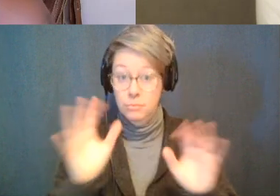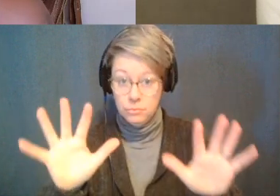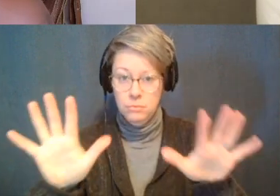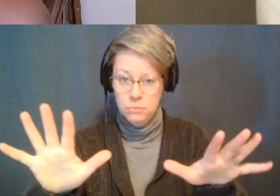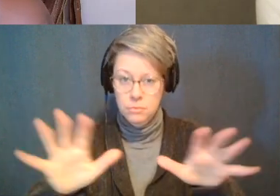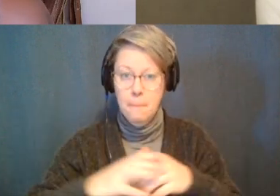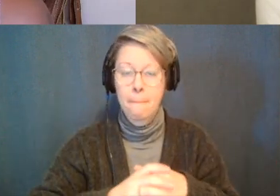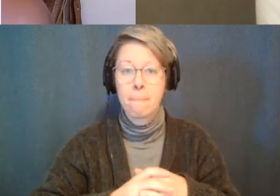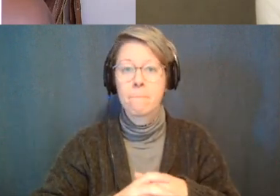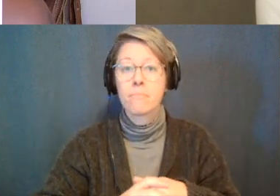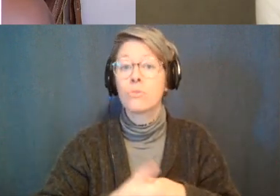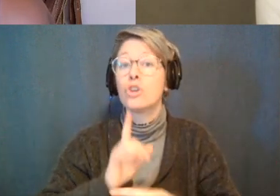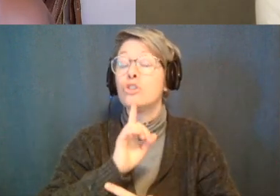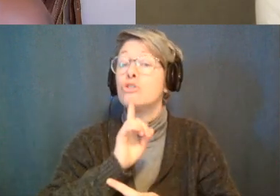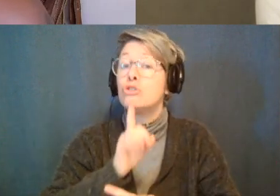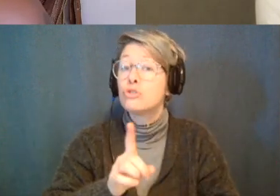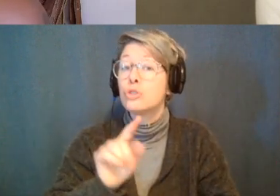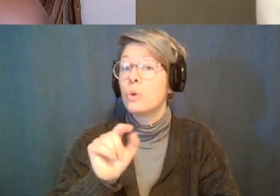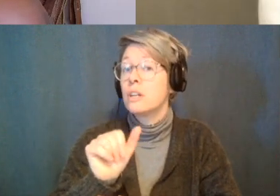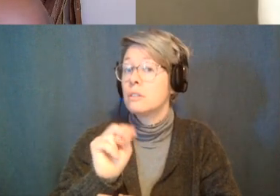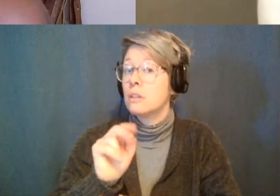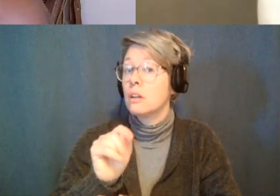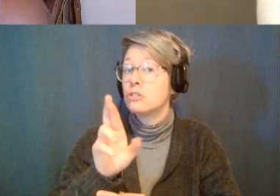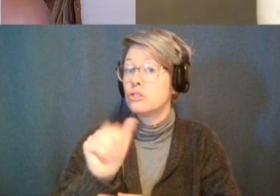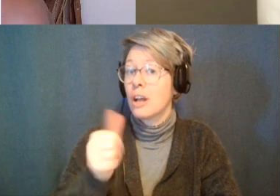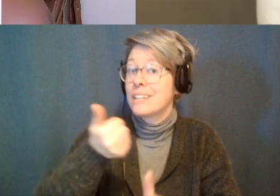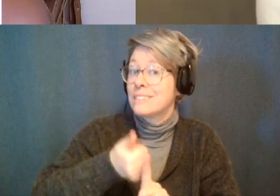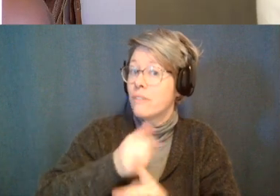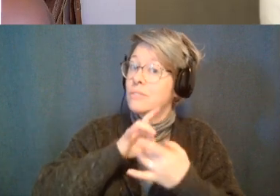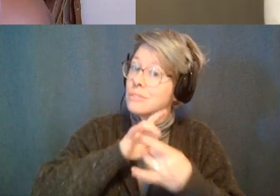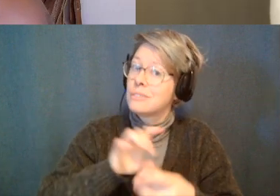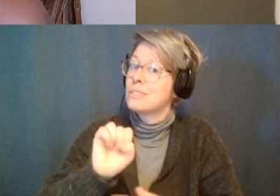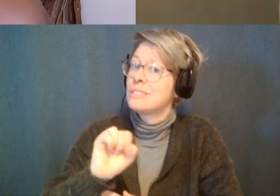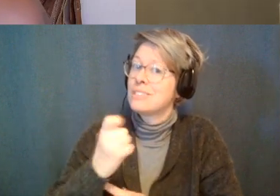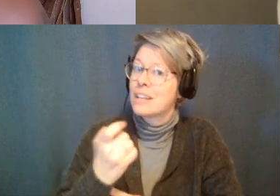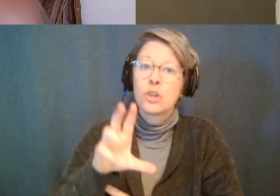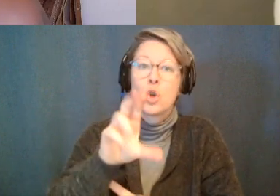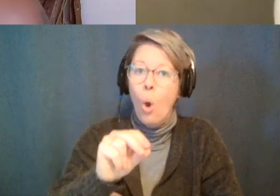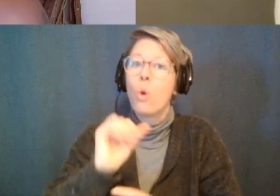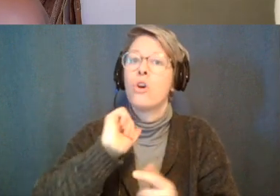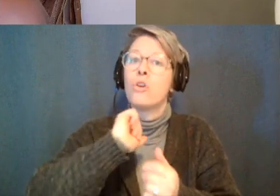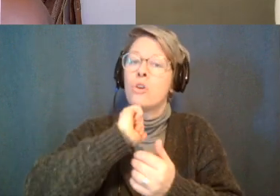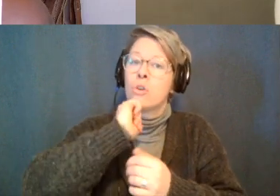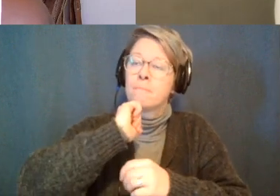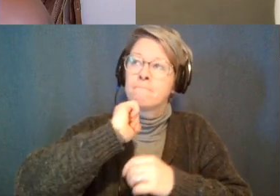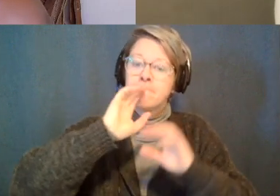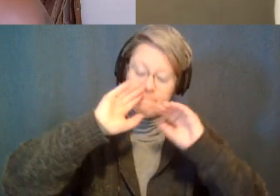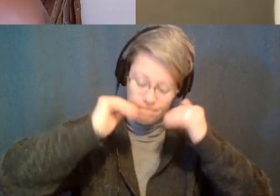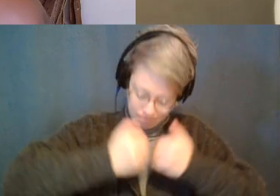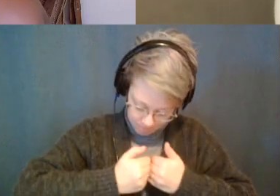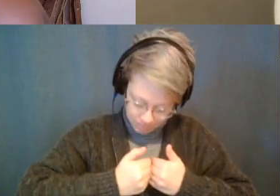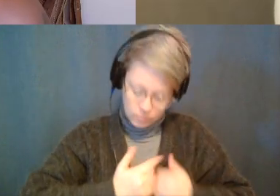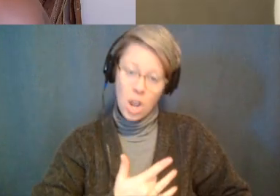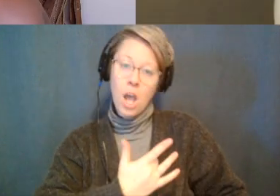true tantra is not sex based it's about introspection it's about the return of a compassionate heart an